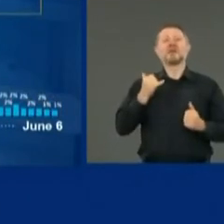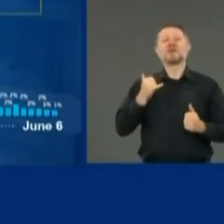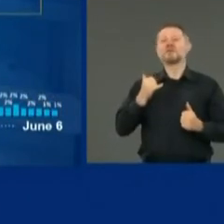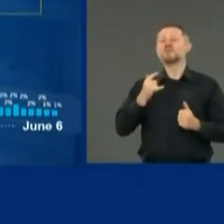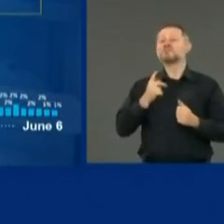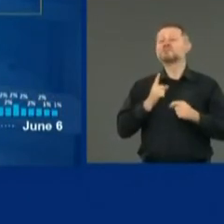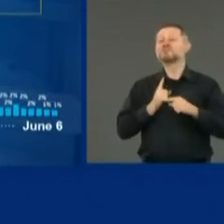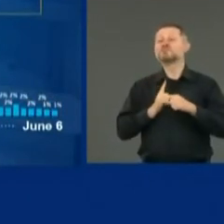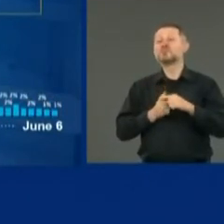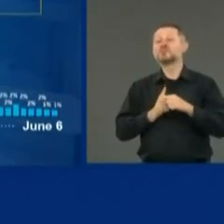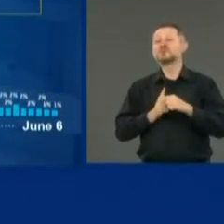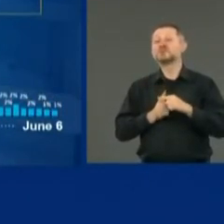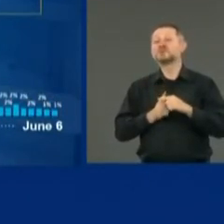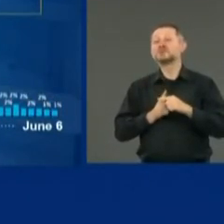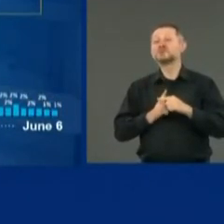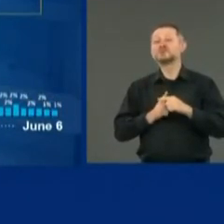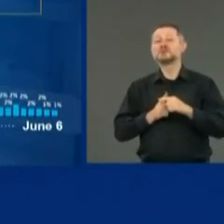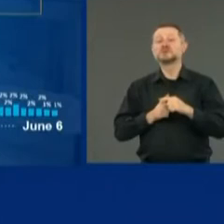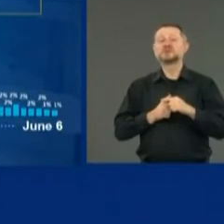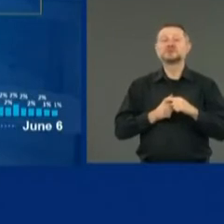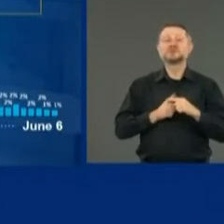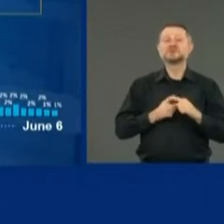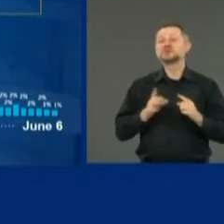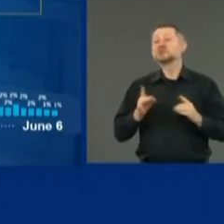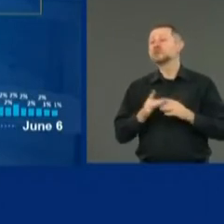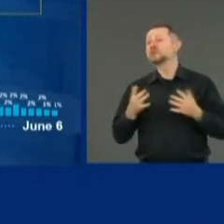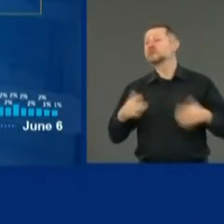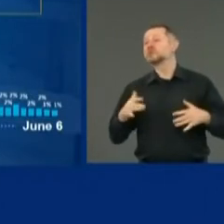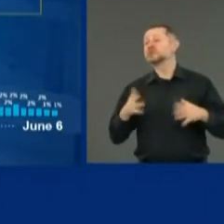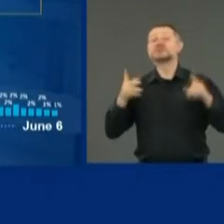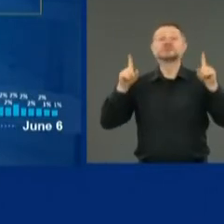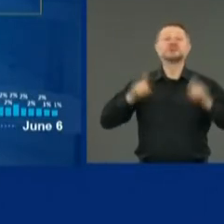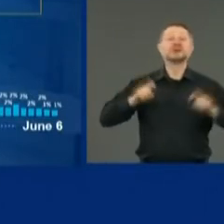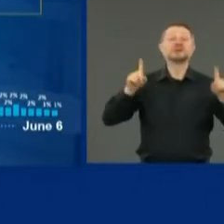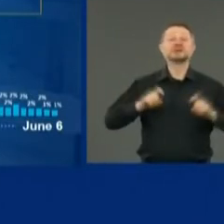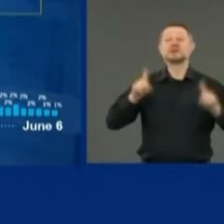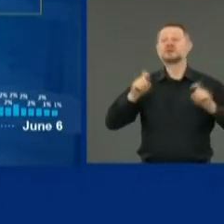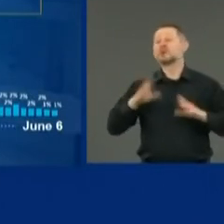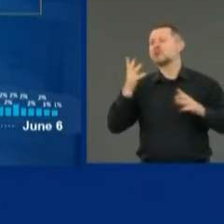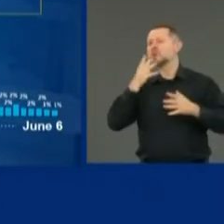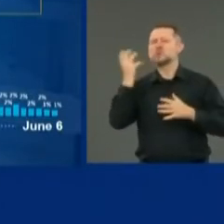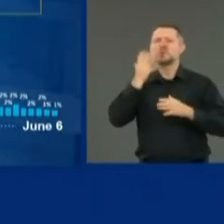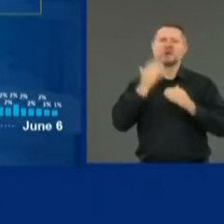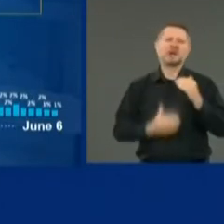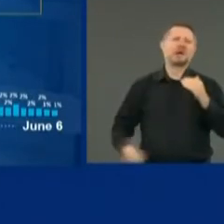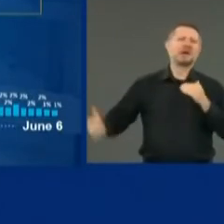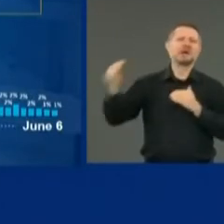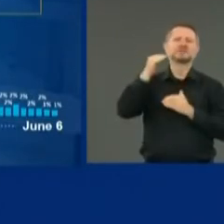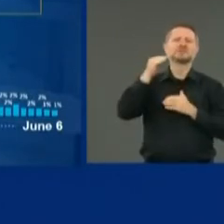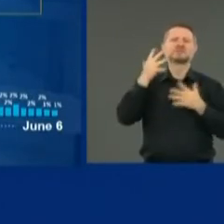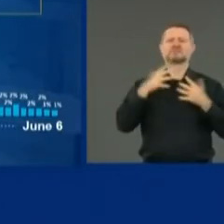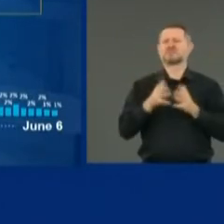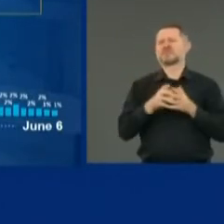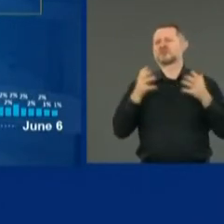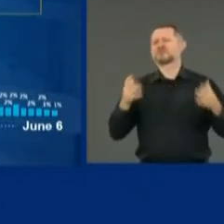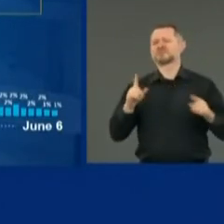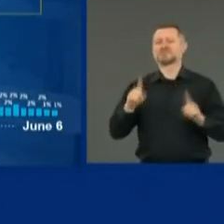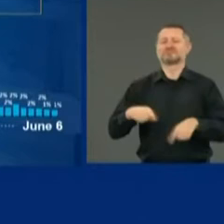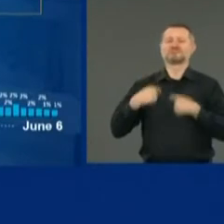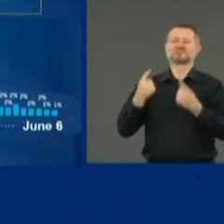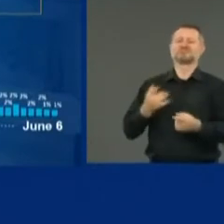a tremendous number of tests. As I said, testing is